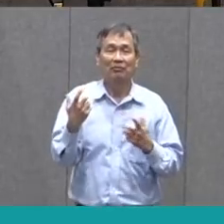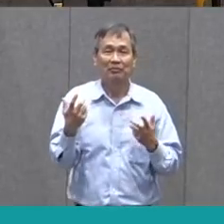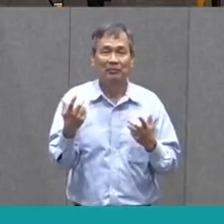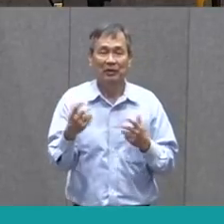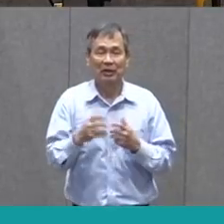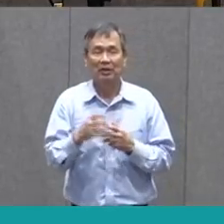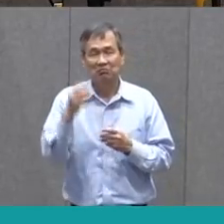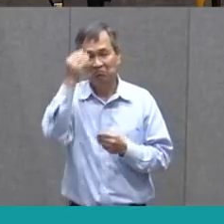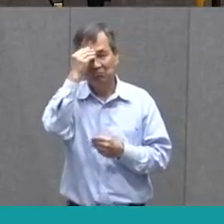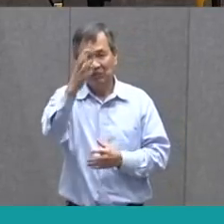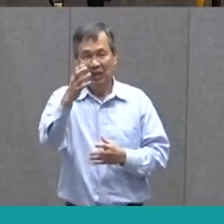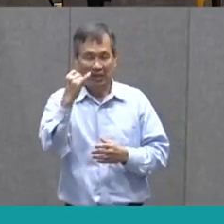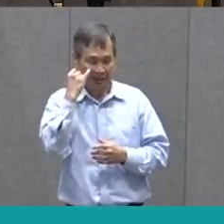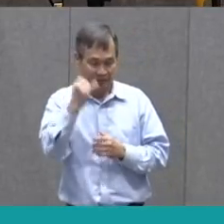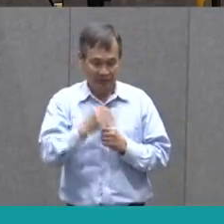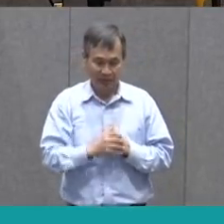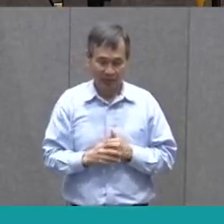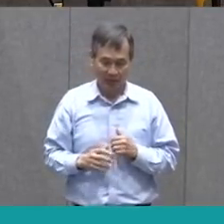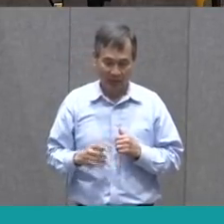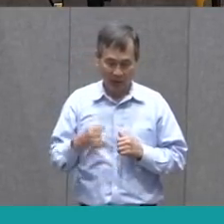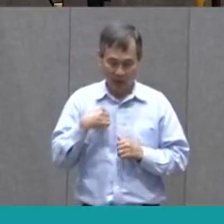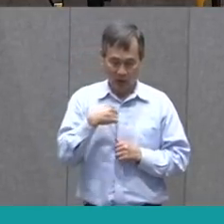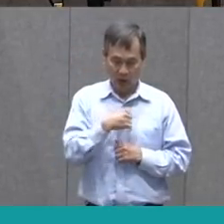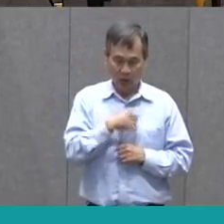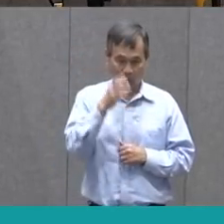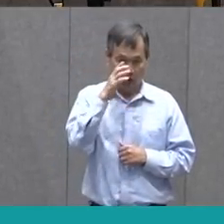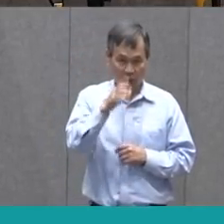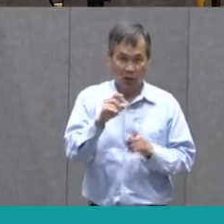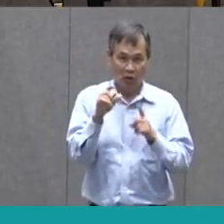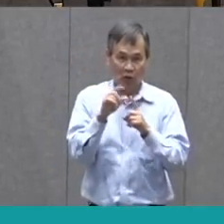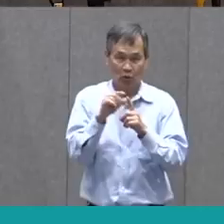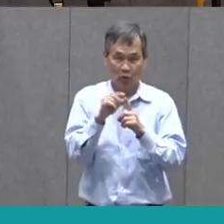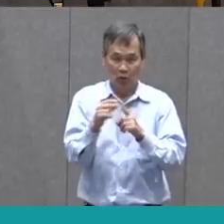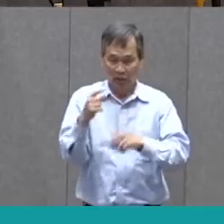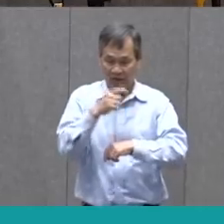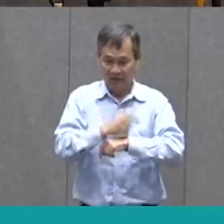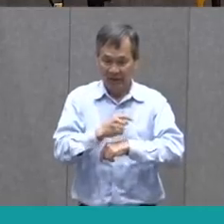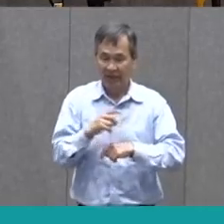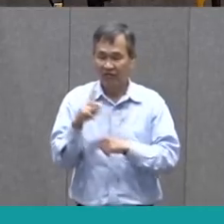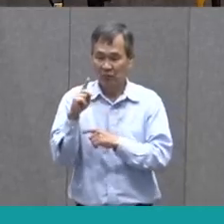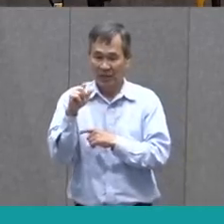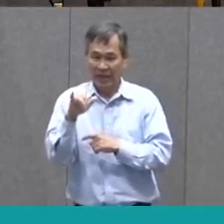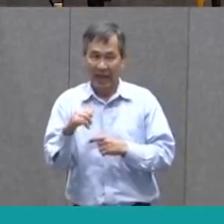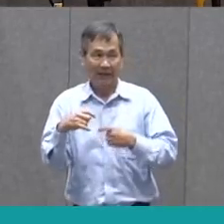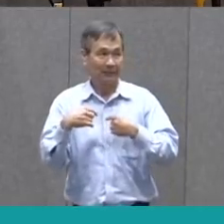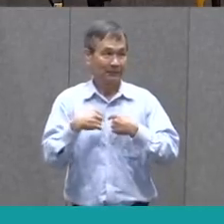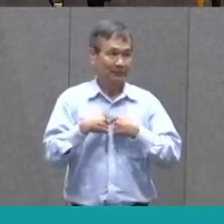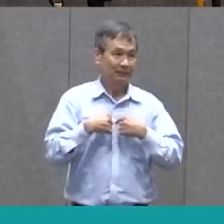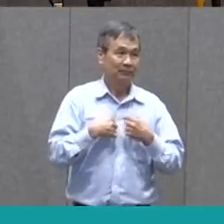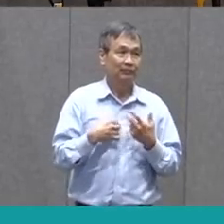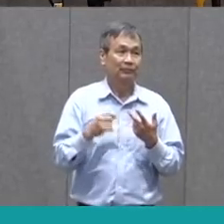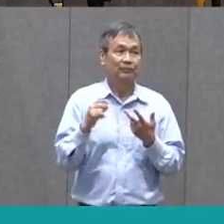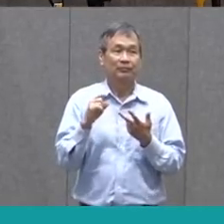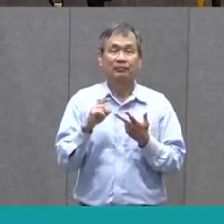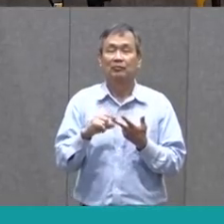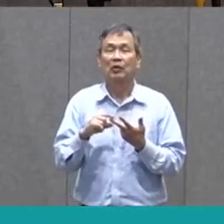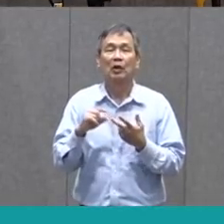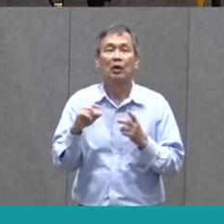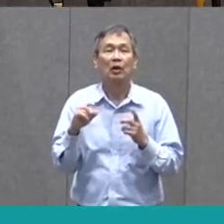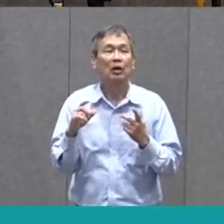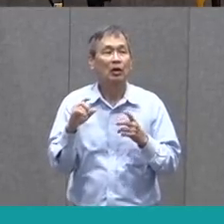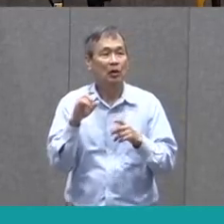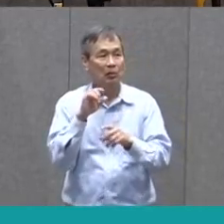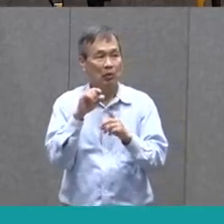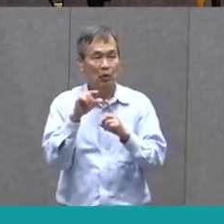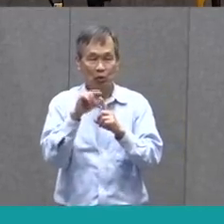our plan is. First, we're gonna have the word of the day with Mrs. K, again. We're gonna have some word work with